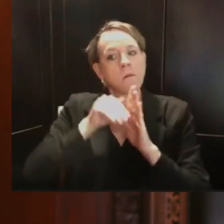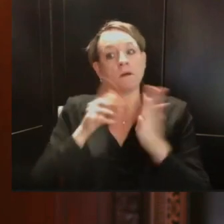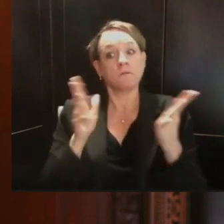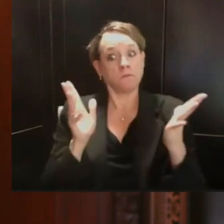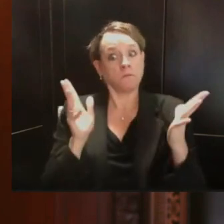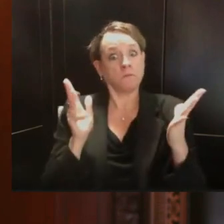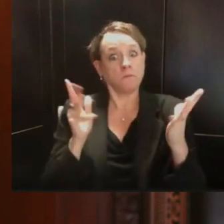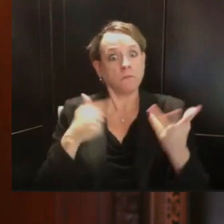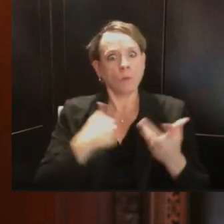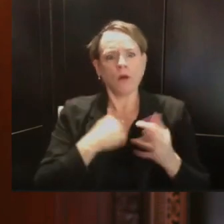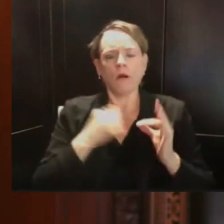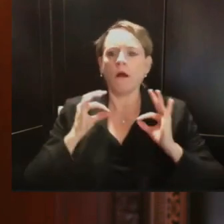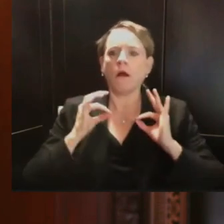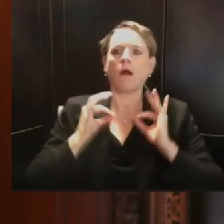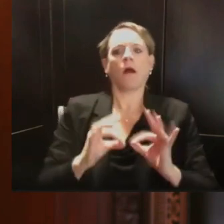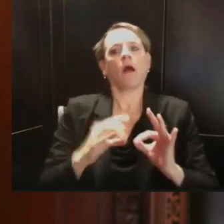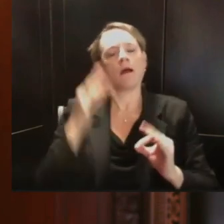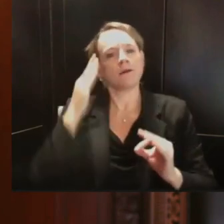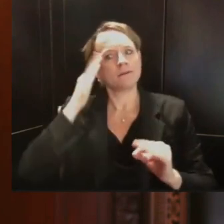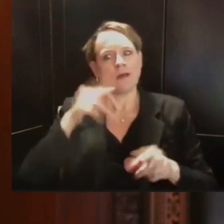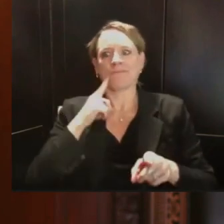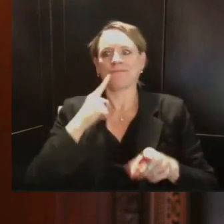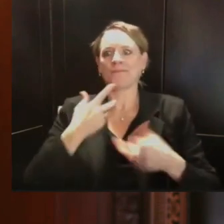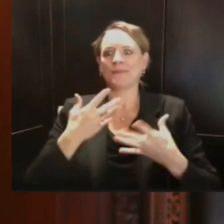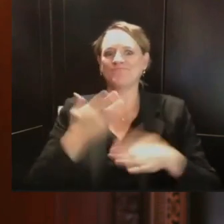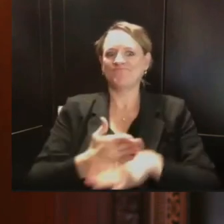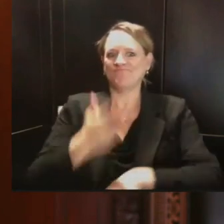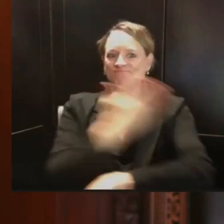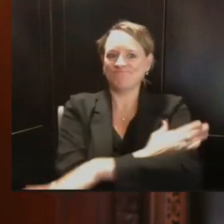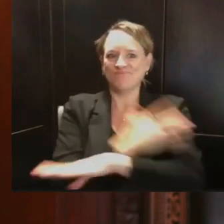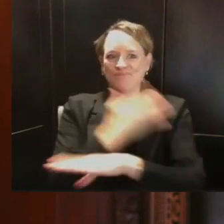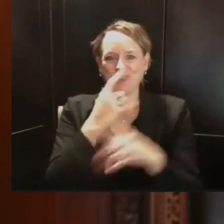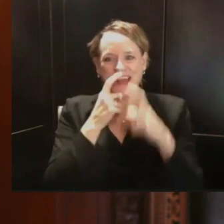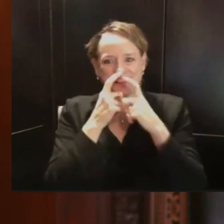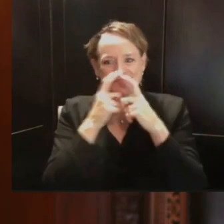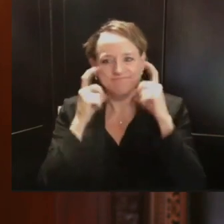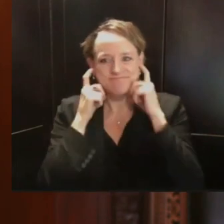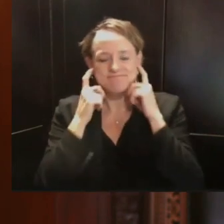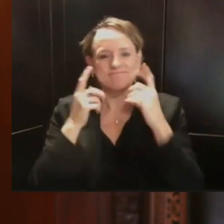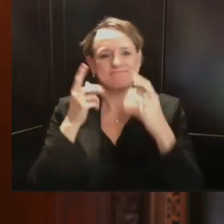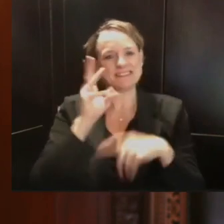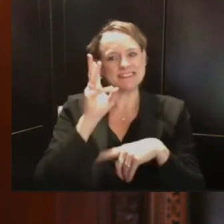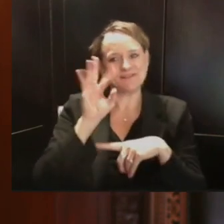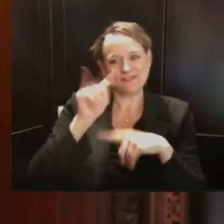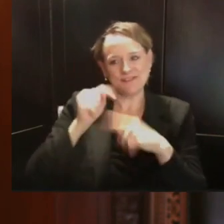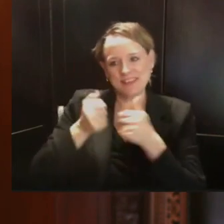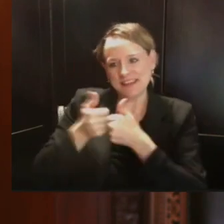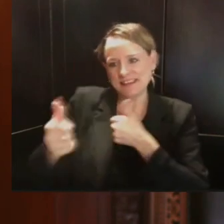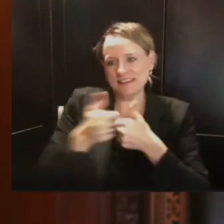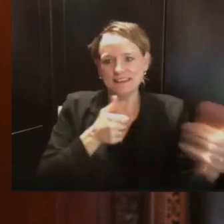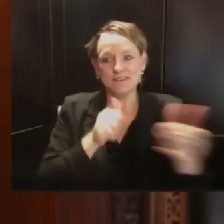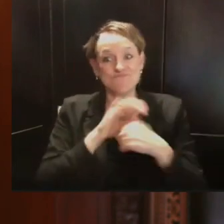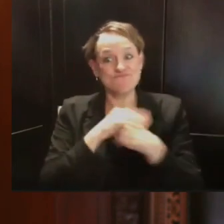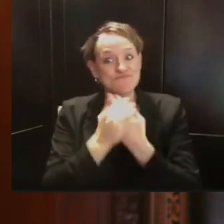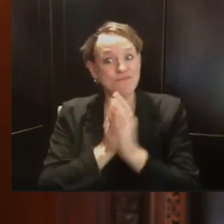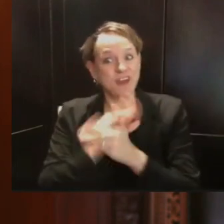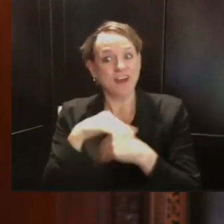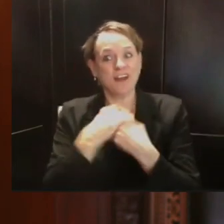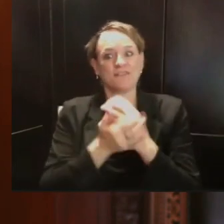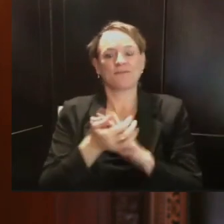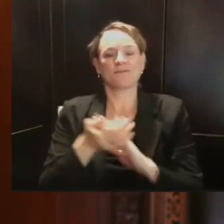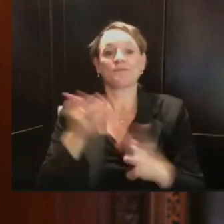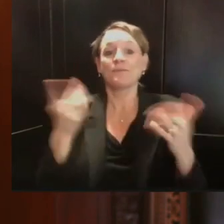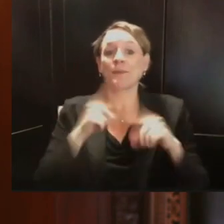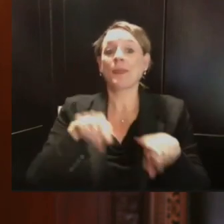and face covering requirements being successful. But with the start of the school year and campuses reopening in the last several weeks,